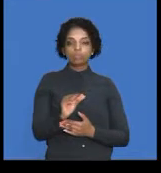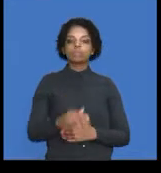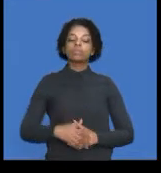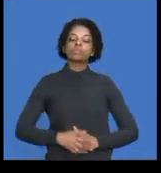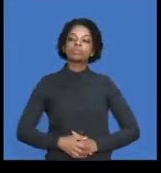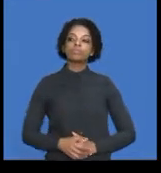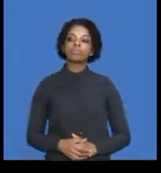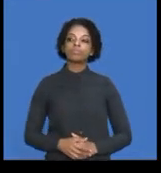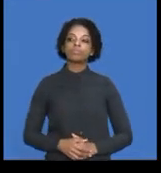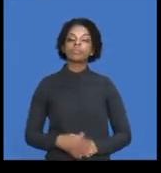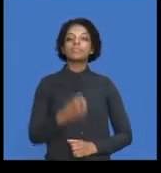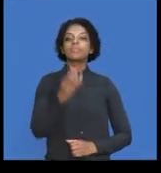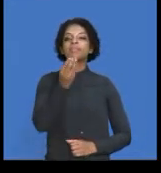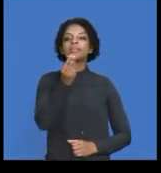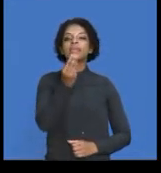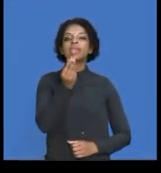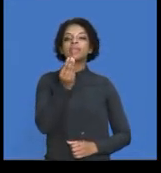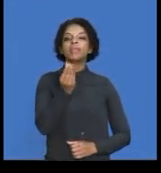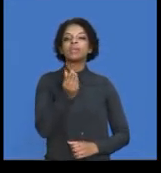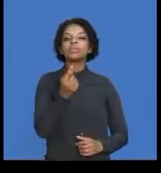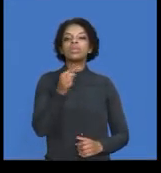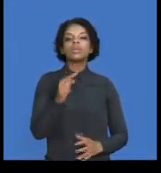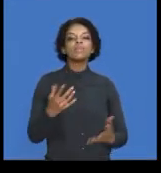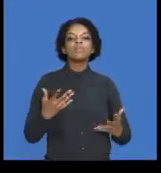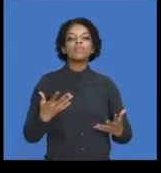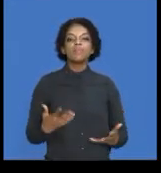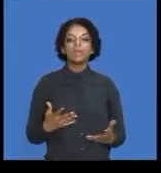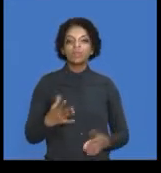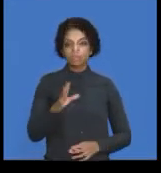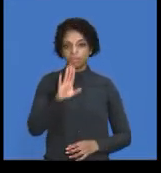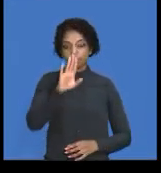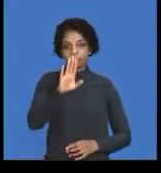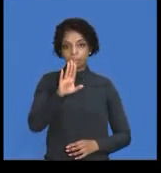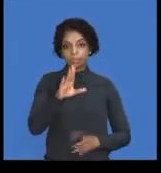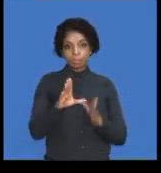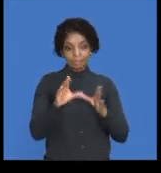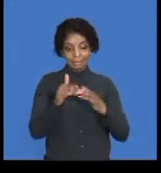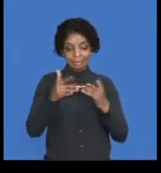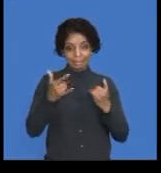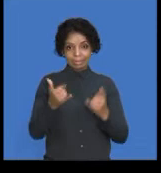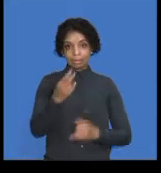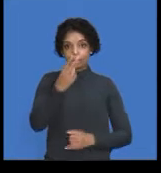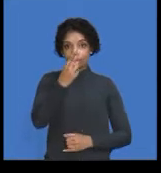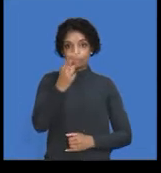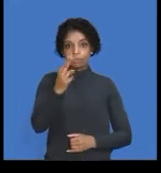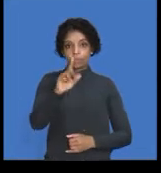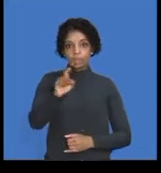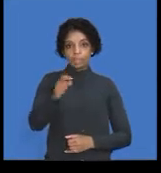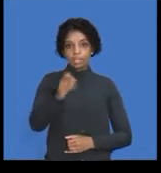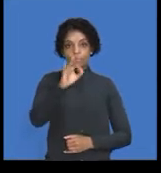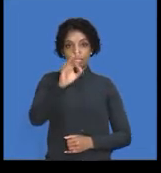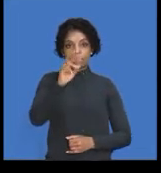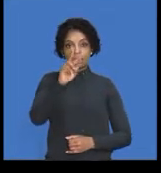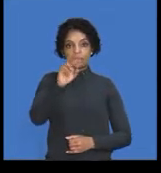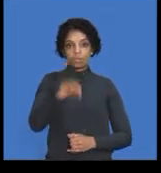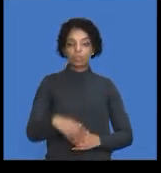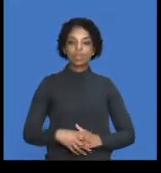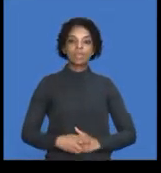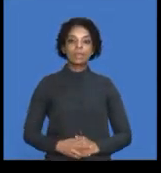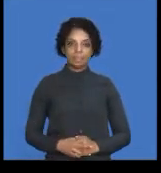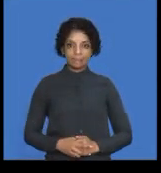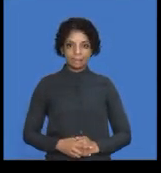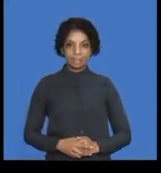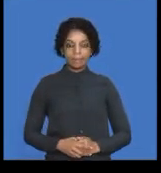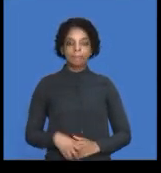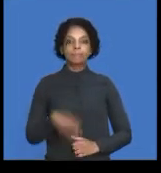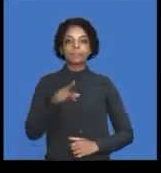that. And the amount for your admin section is 22,320 for the